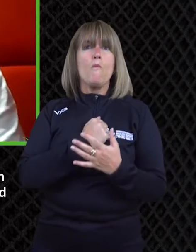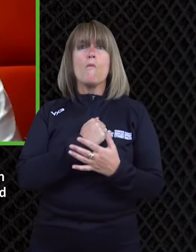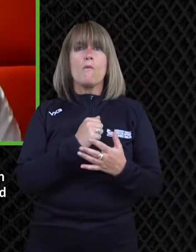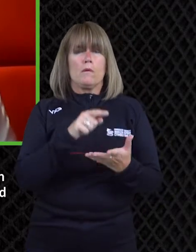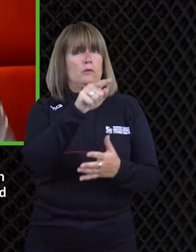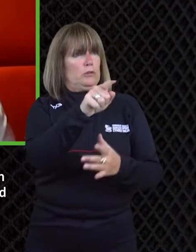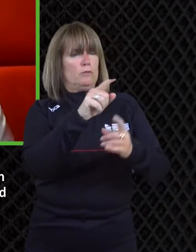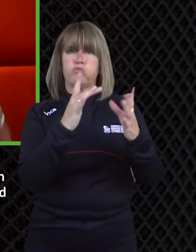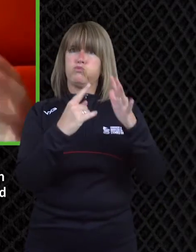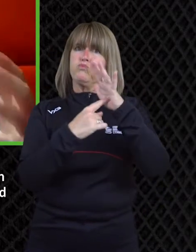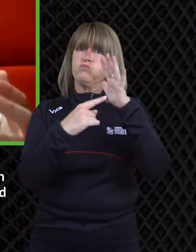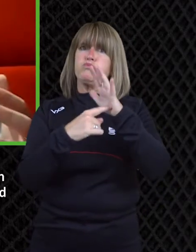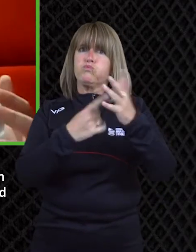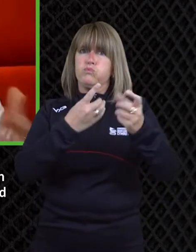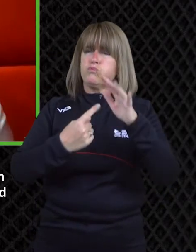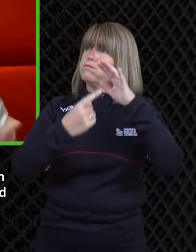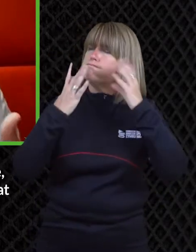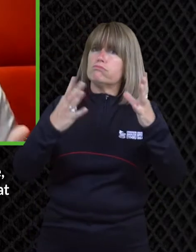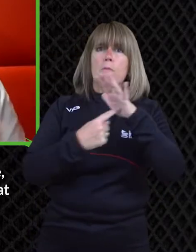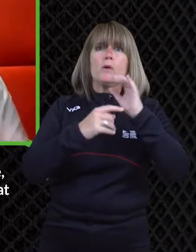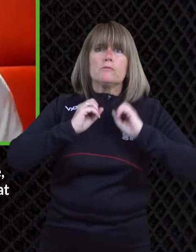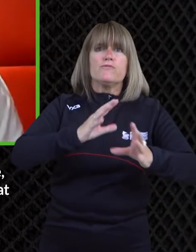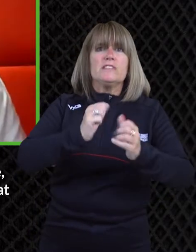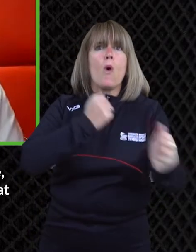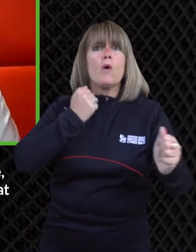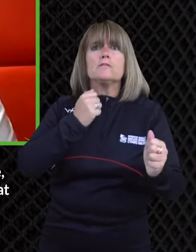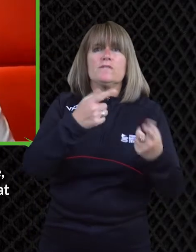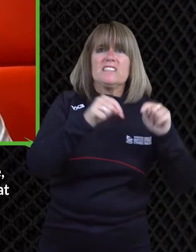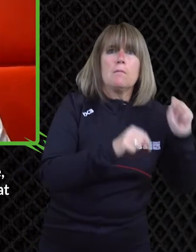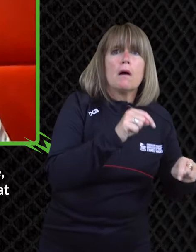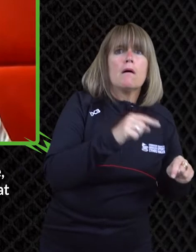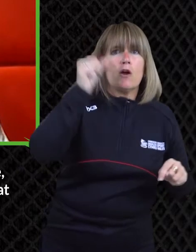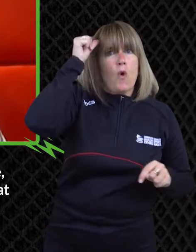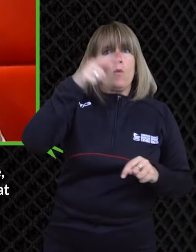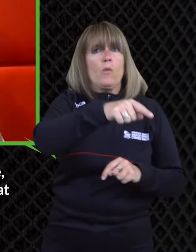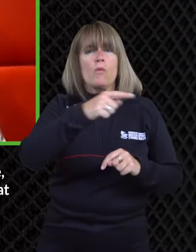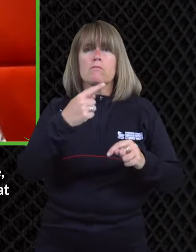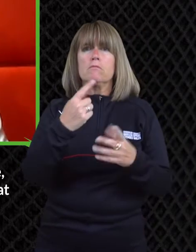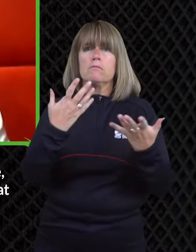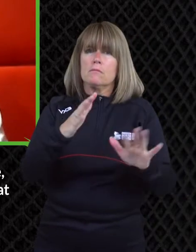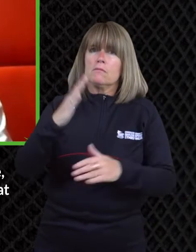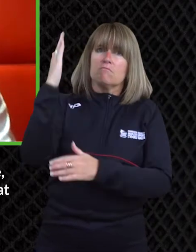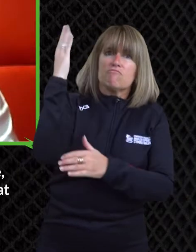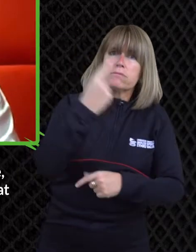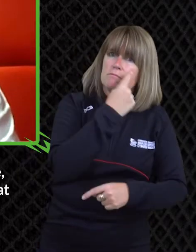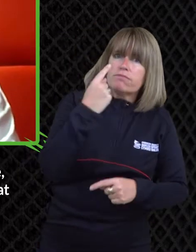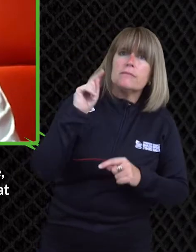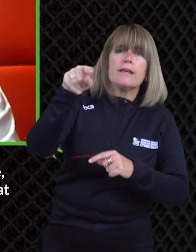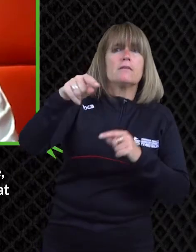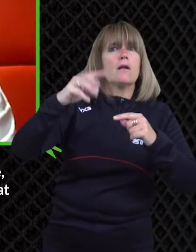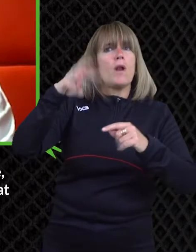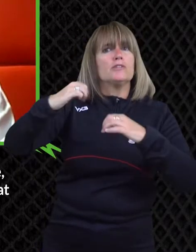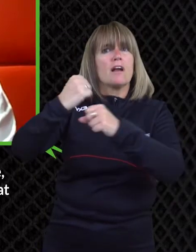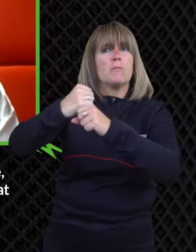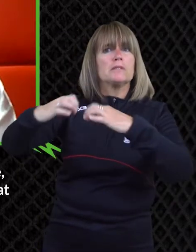in wales or the uk looking up to these people i know i'm not disabled and i look up to say you know alex or tanny gray thompson's a